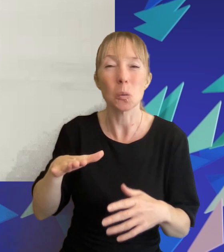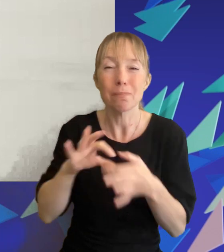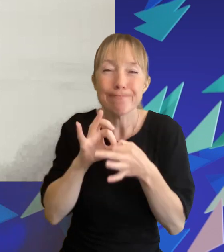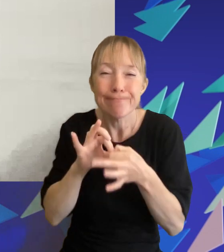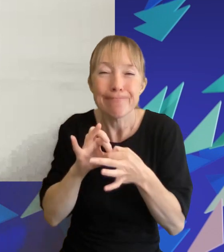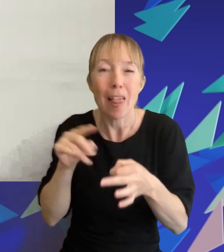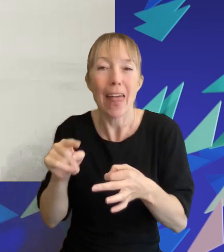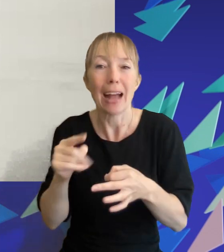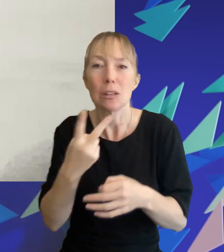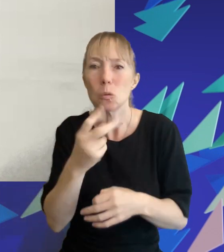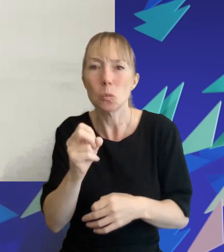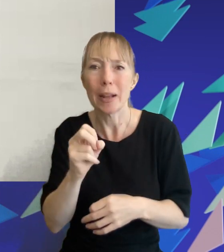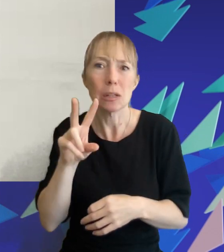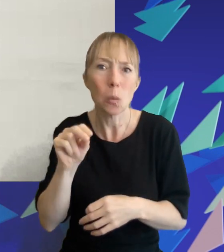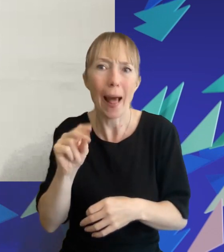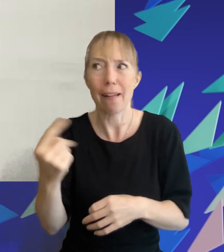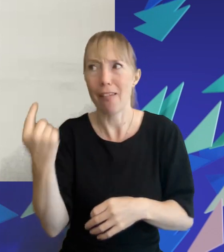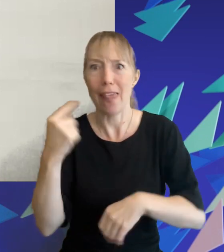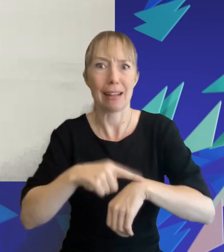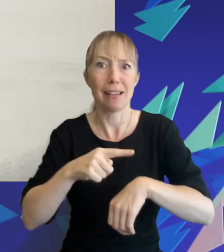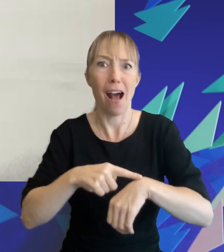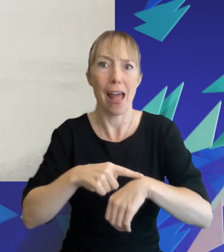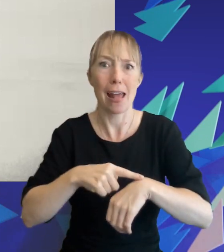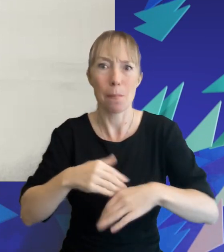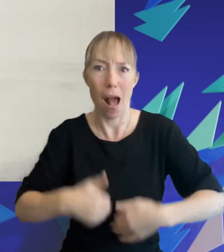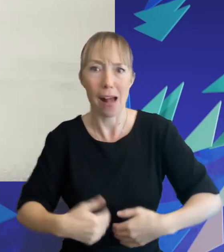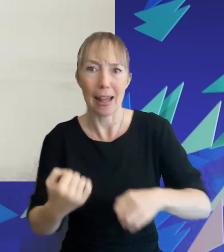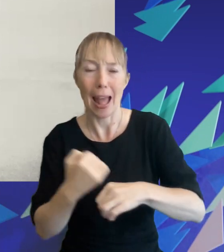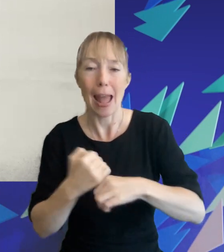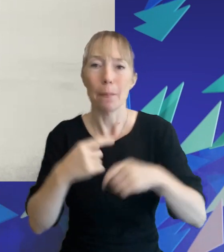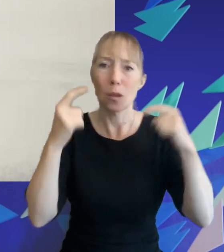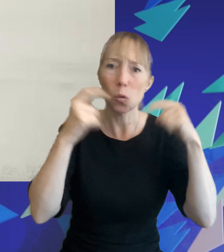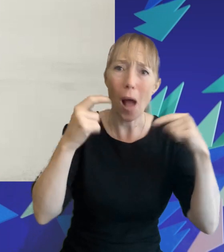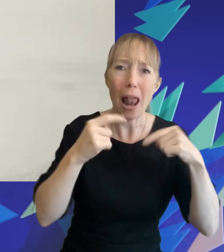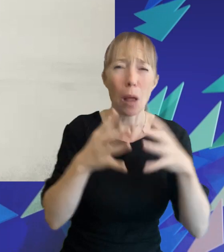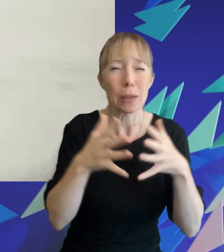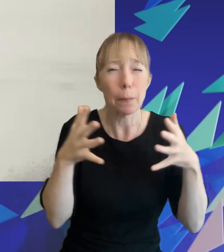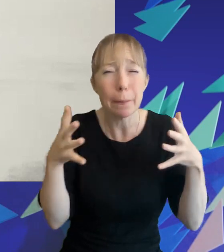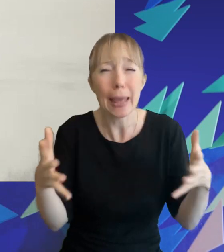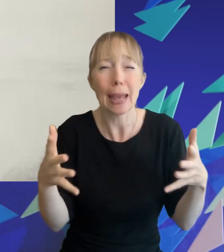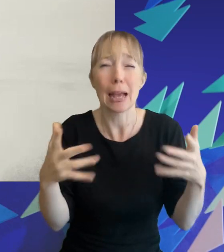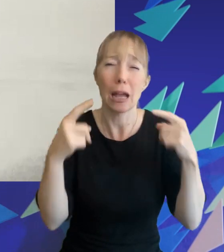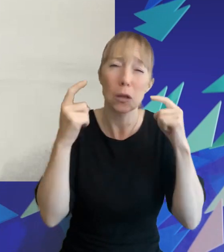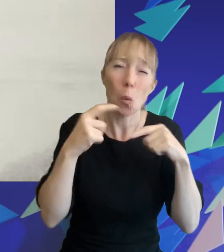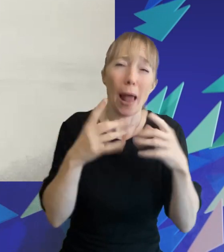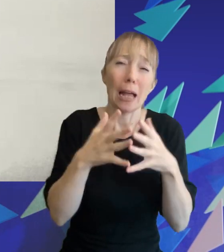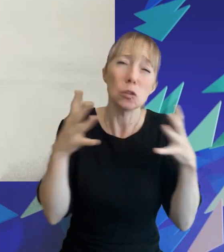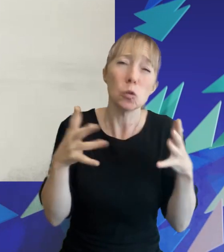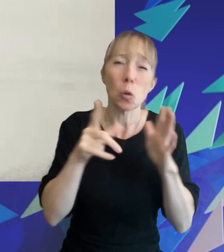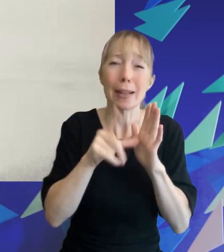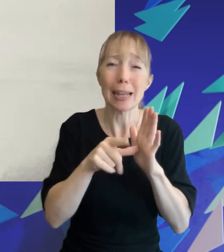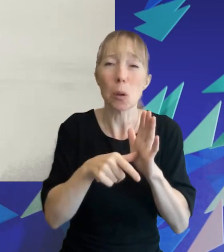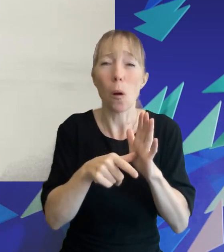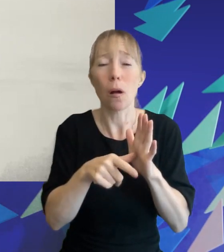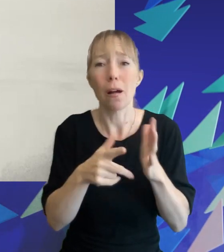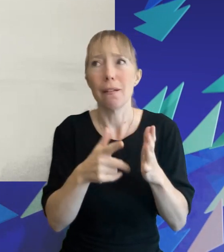kind of that era when hunger games was out that was a big one twilight was big and you can see twilight is huge on tiktok the amount